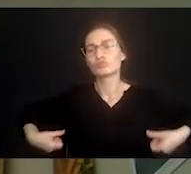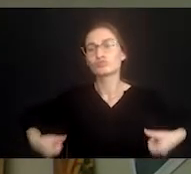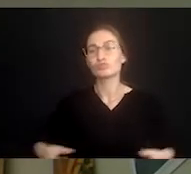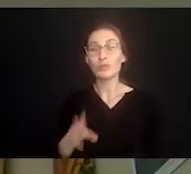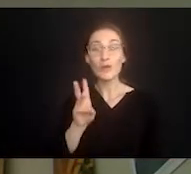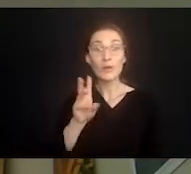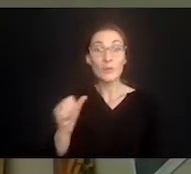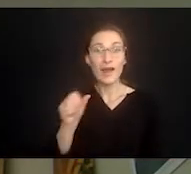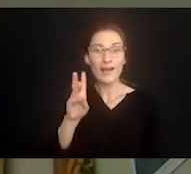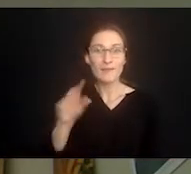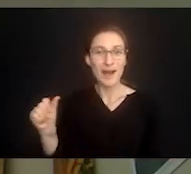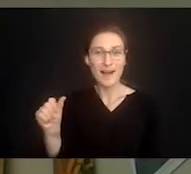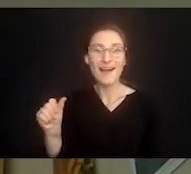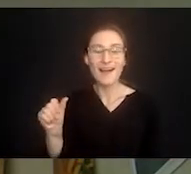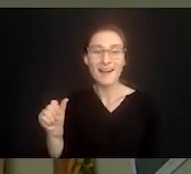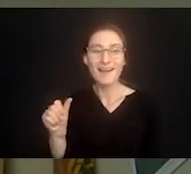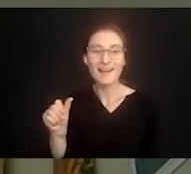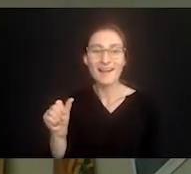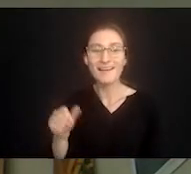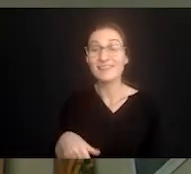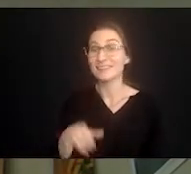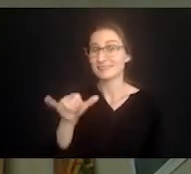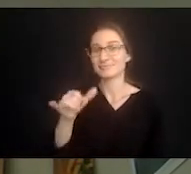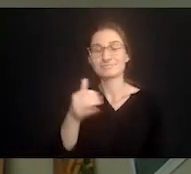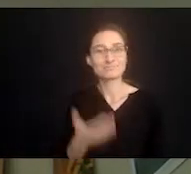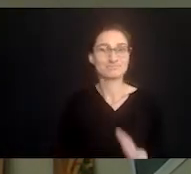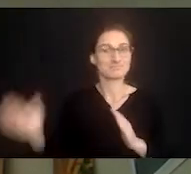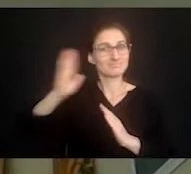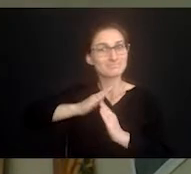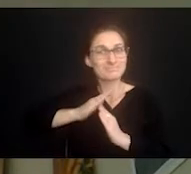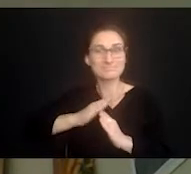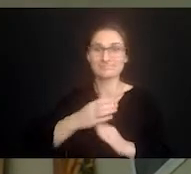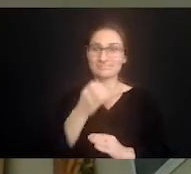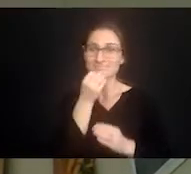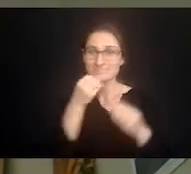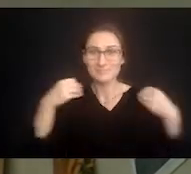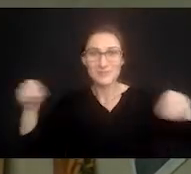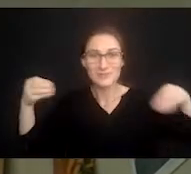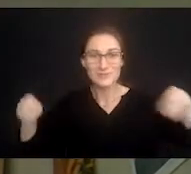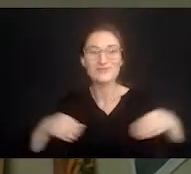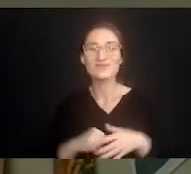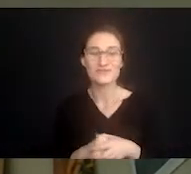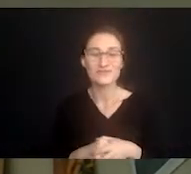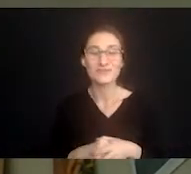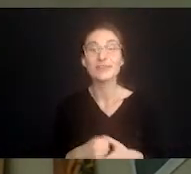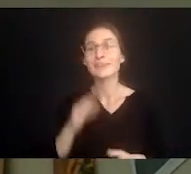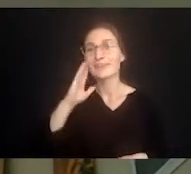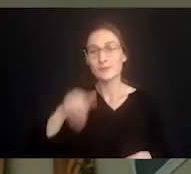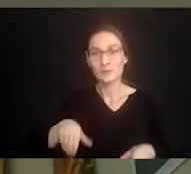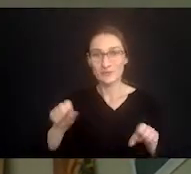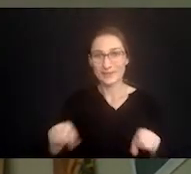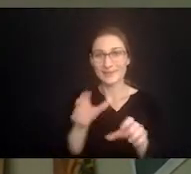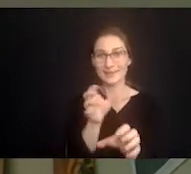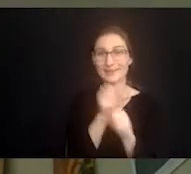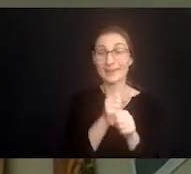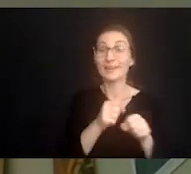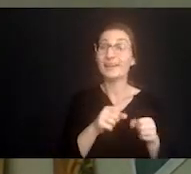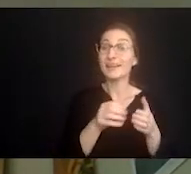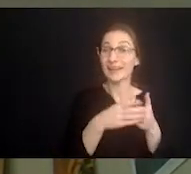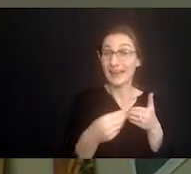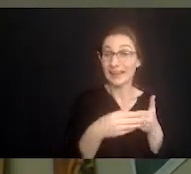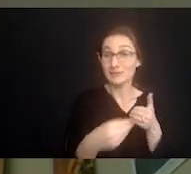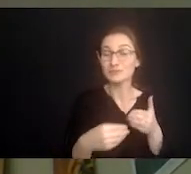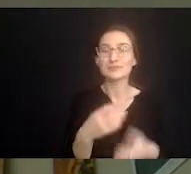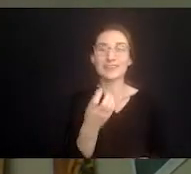to a Wawa, only the best convenience store on the planet if you're not familiar with a Wawa. But he knew that he could get both food and cash